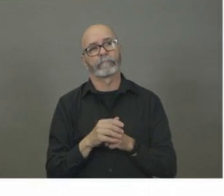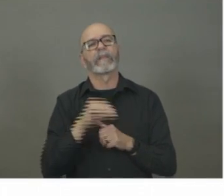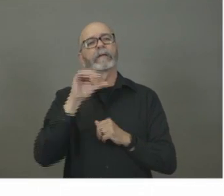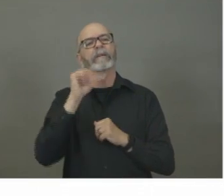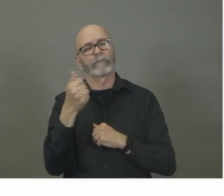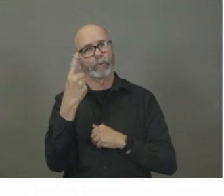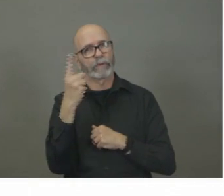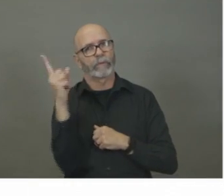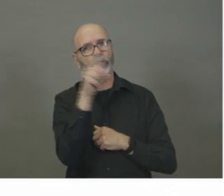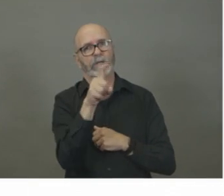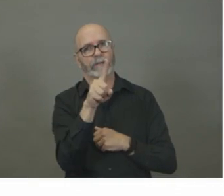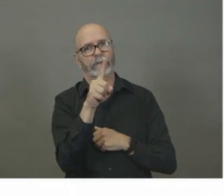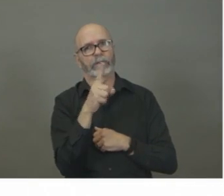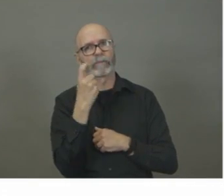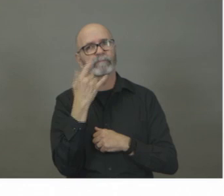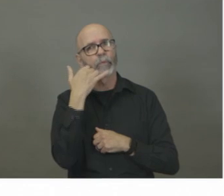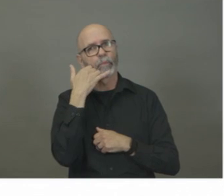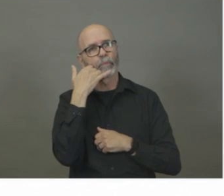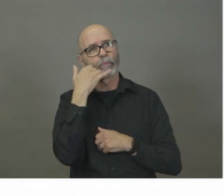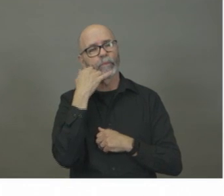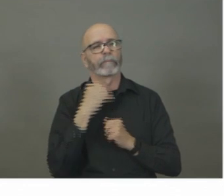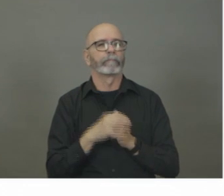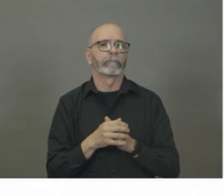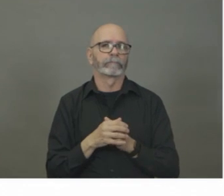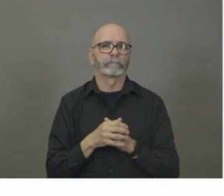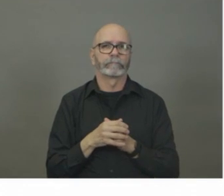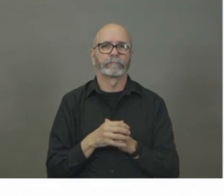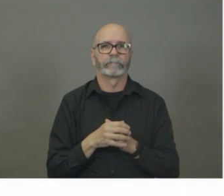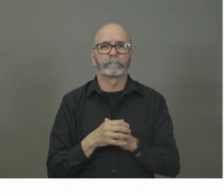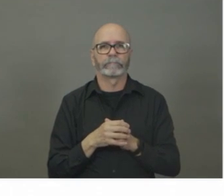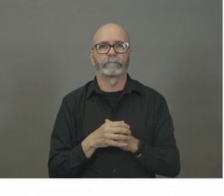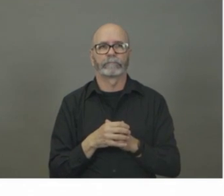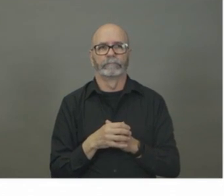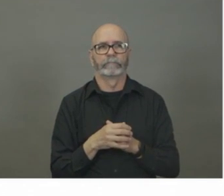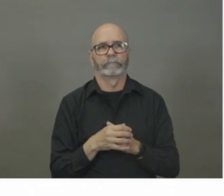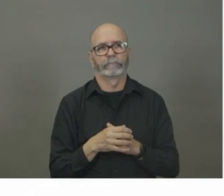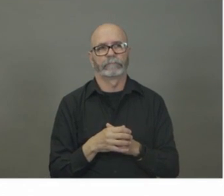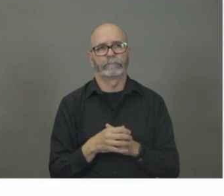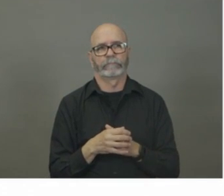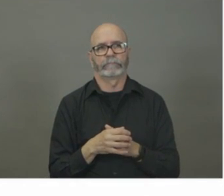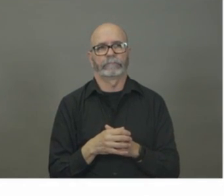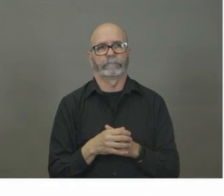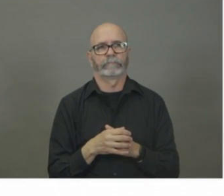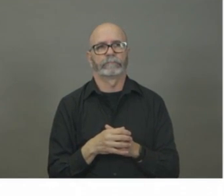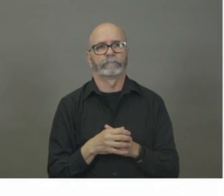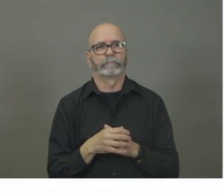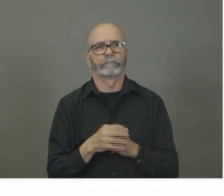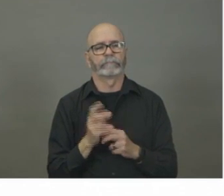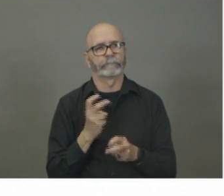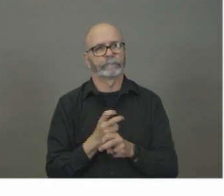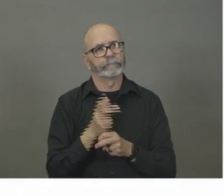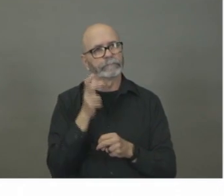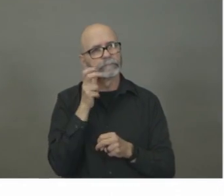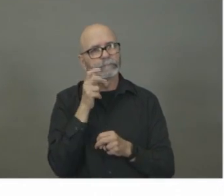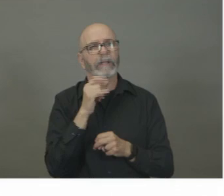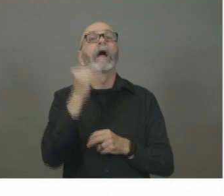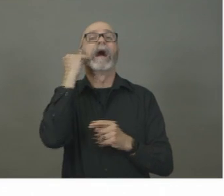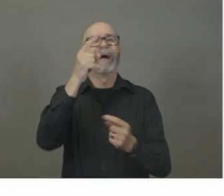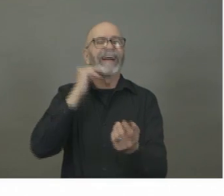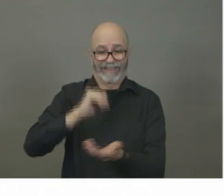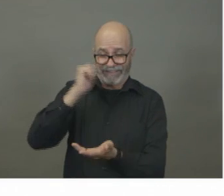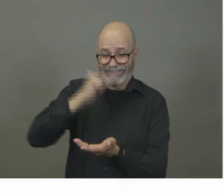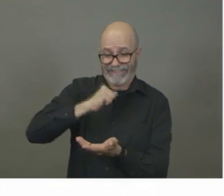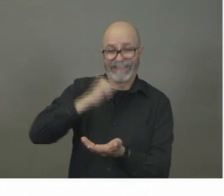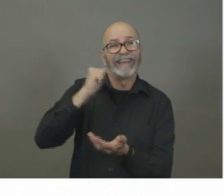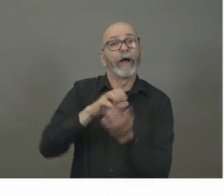Go ahead. Okay, um, with the increasing global shortage of, uh, hand sanitizer, what are the positive and negative